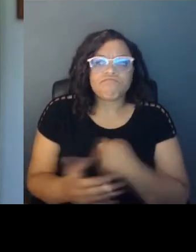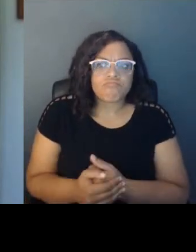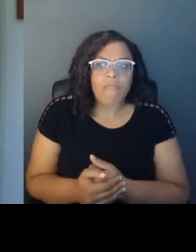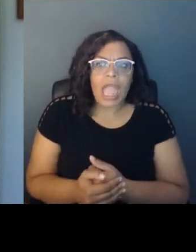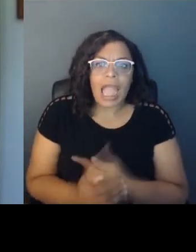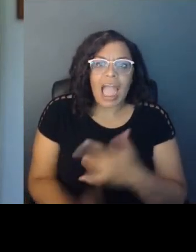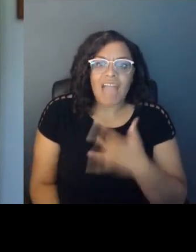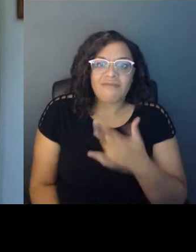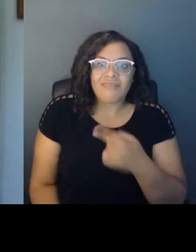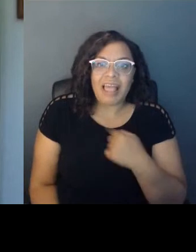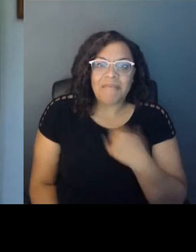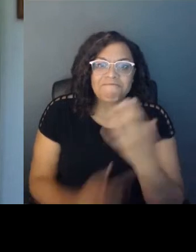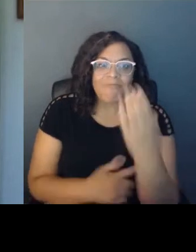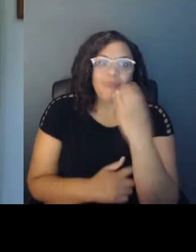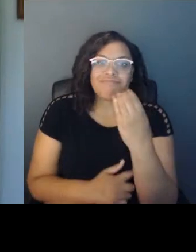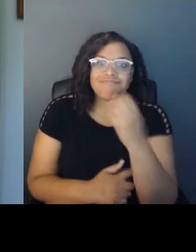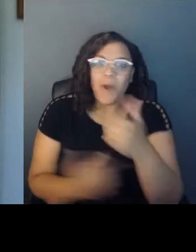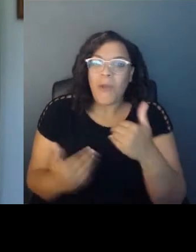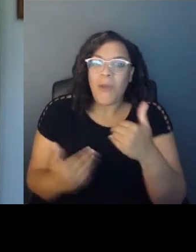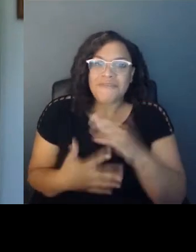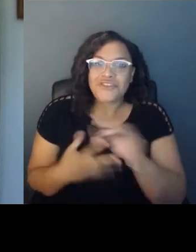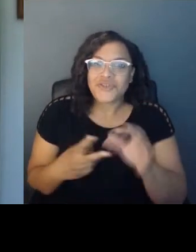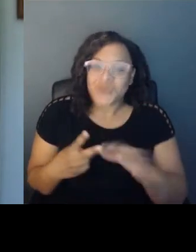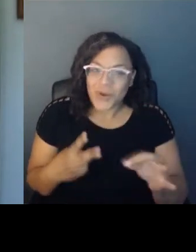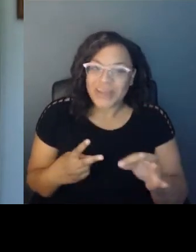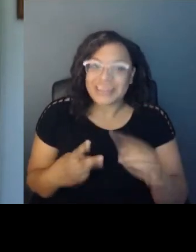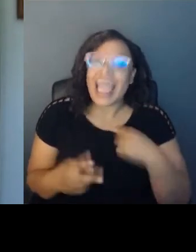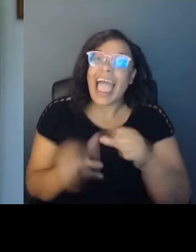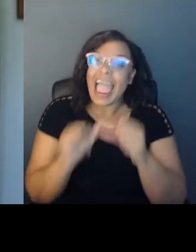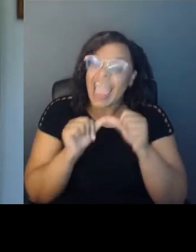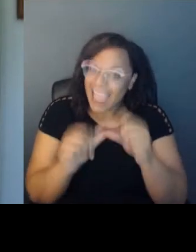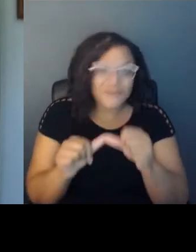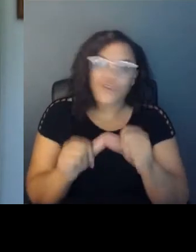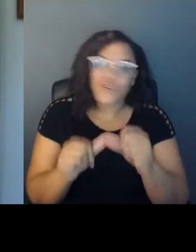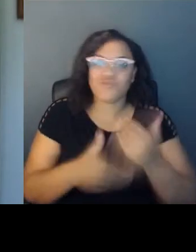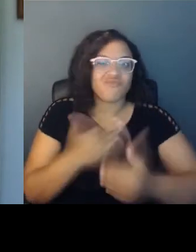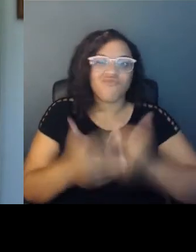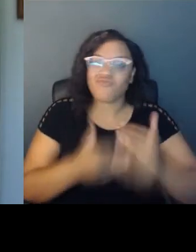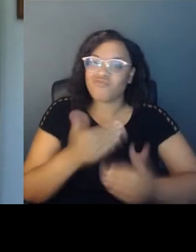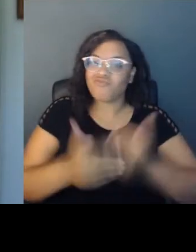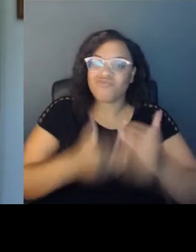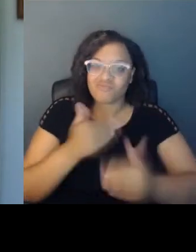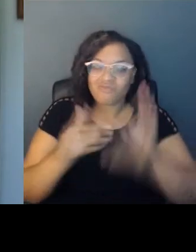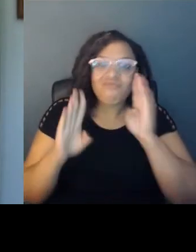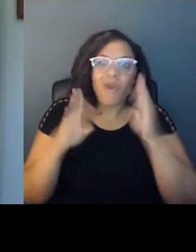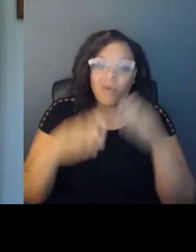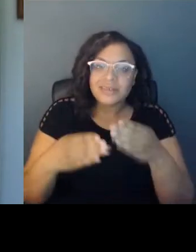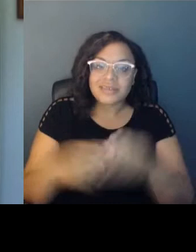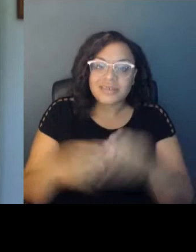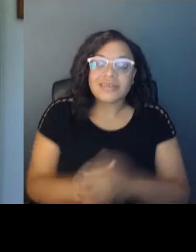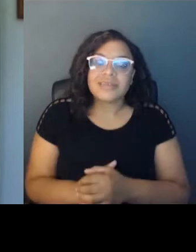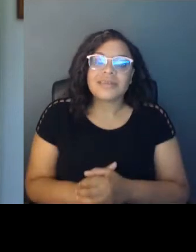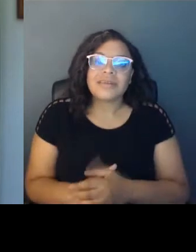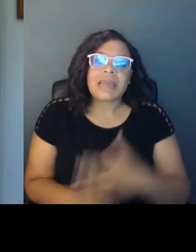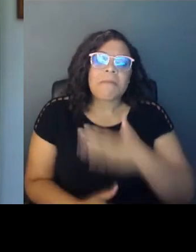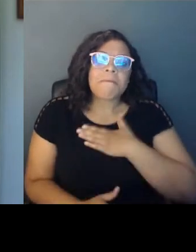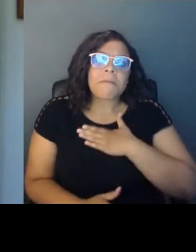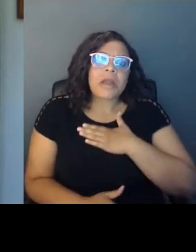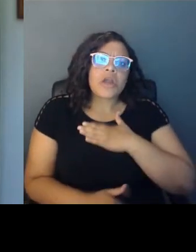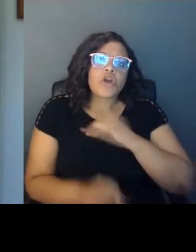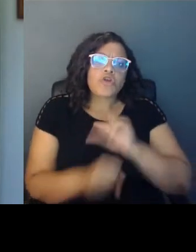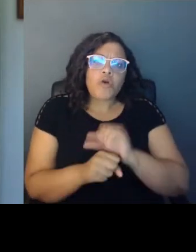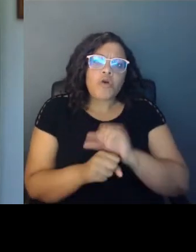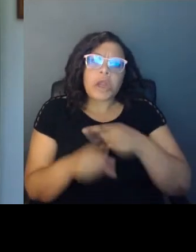energized and focused. You know, throughout my career, I spent a lot of time as a public defender,